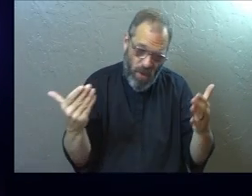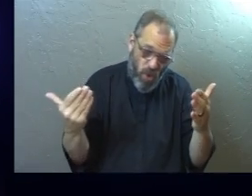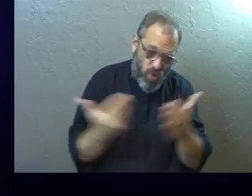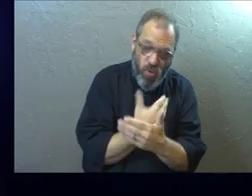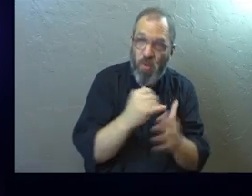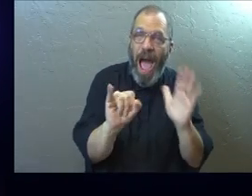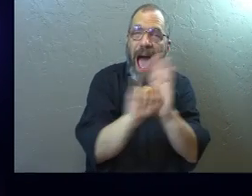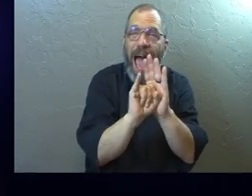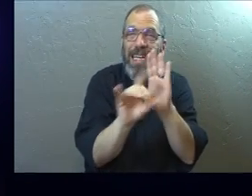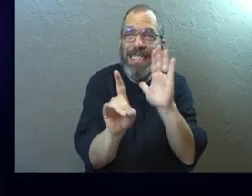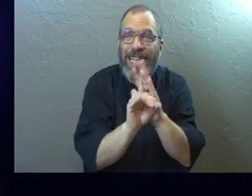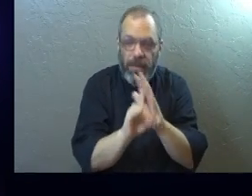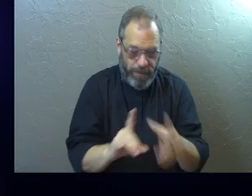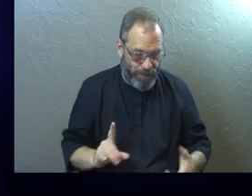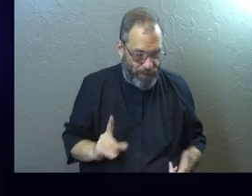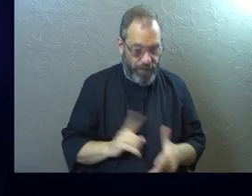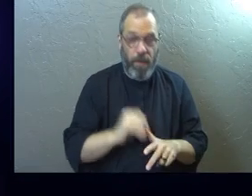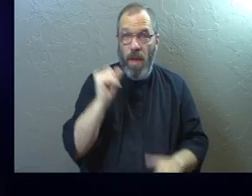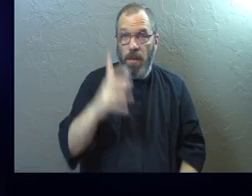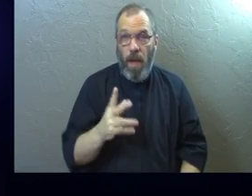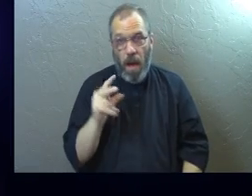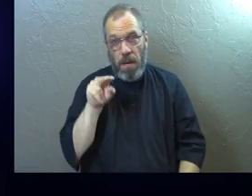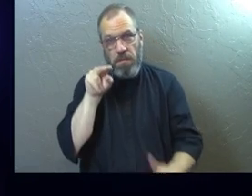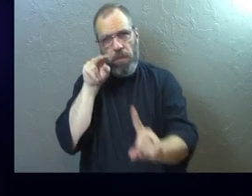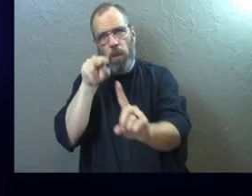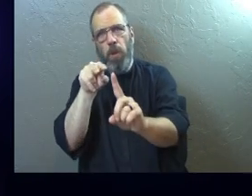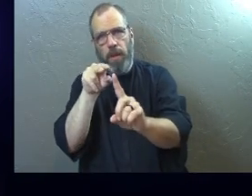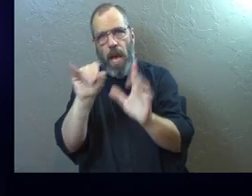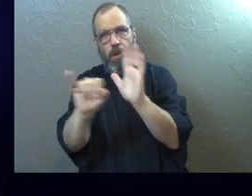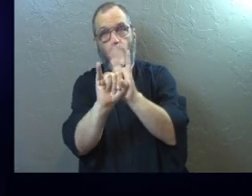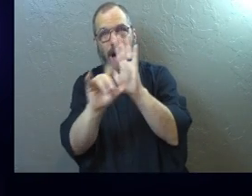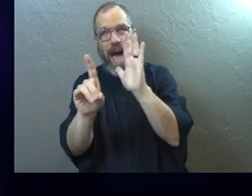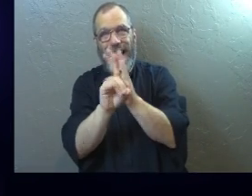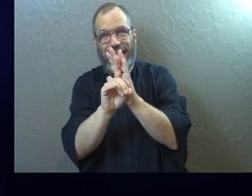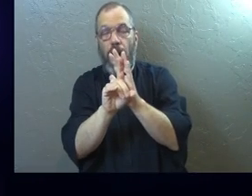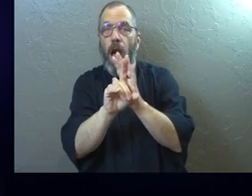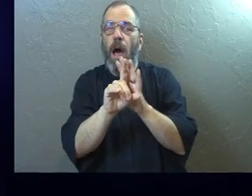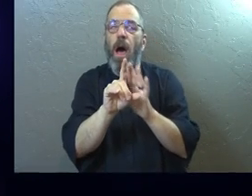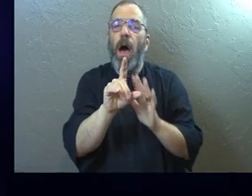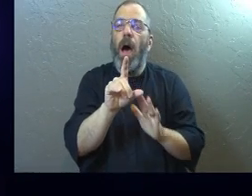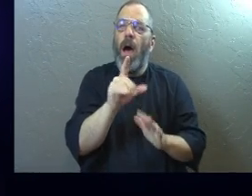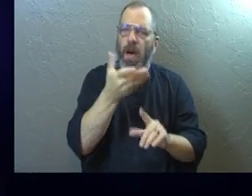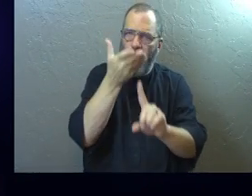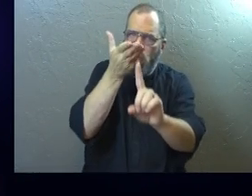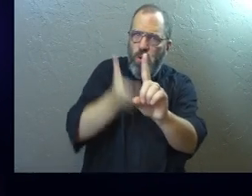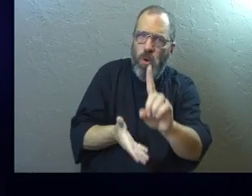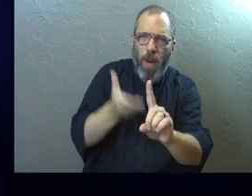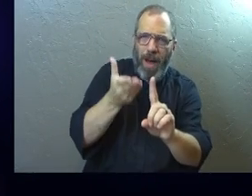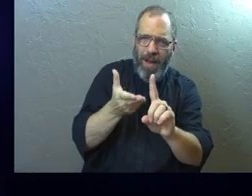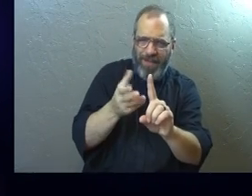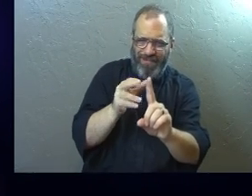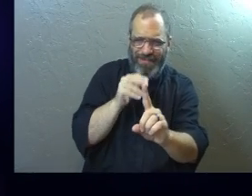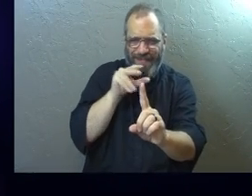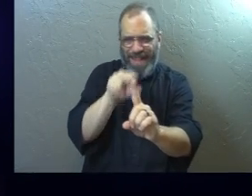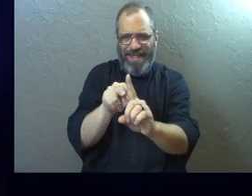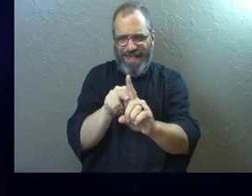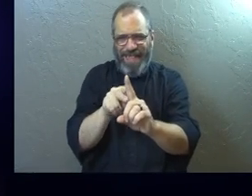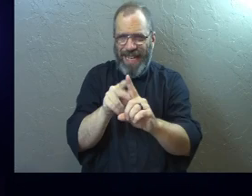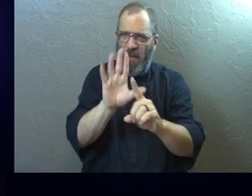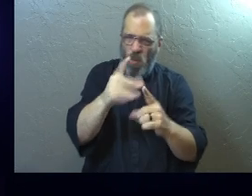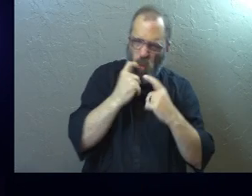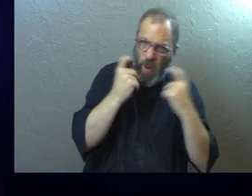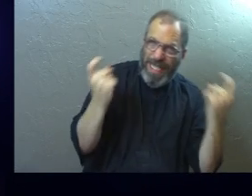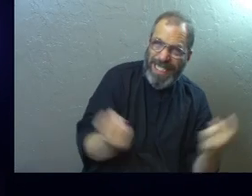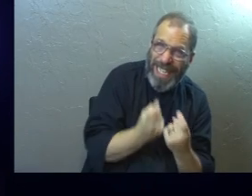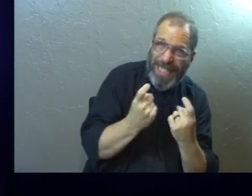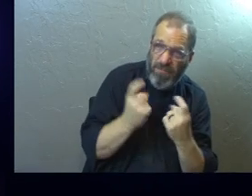brand new identity. God does not see you in your identity. The real essence of who you are, he does not see it as the sins